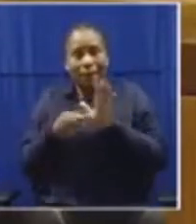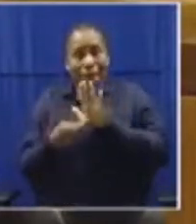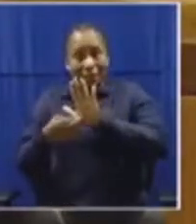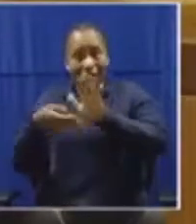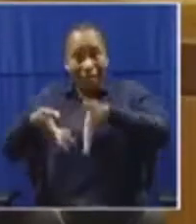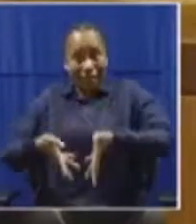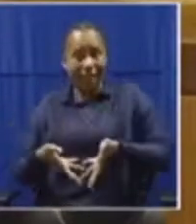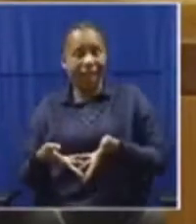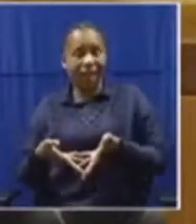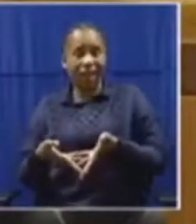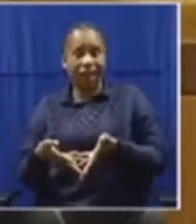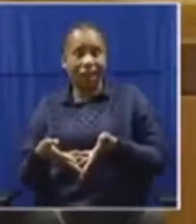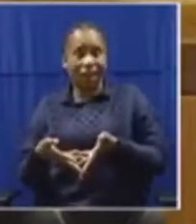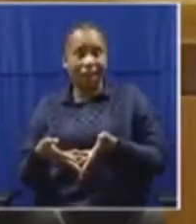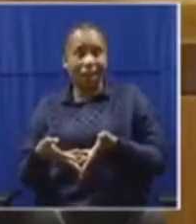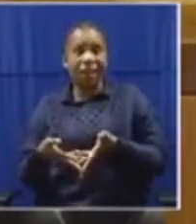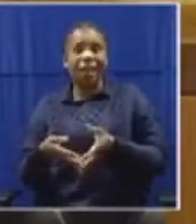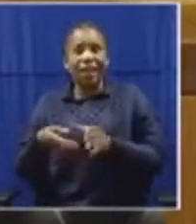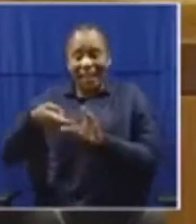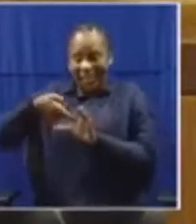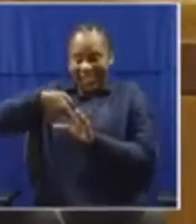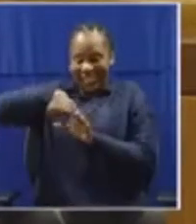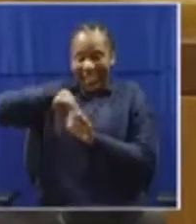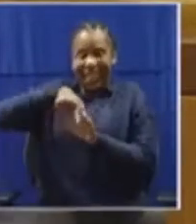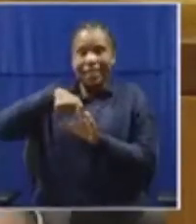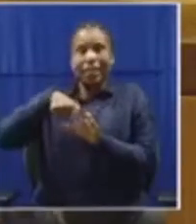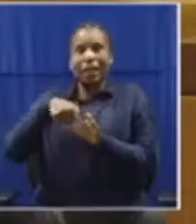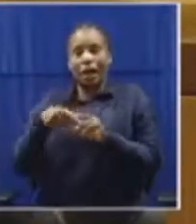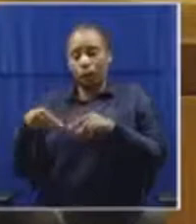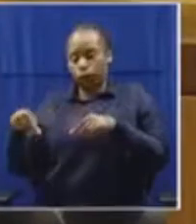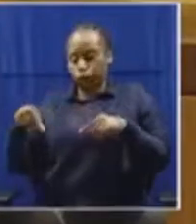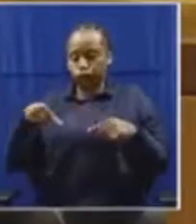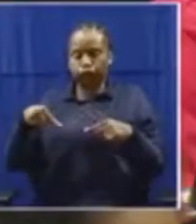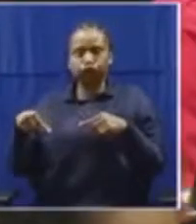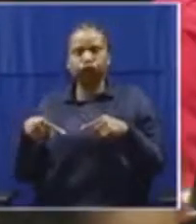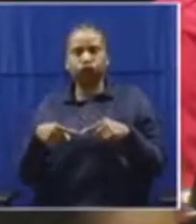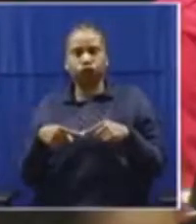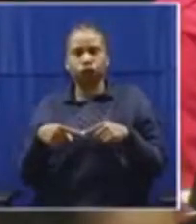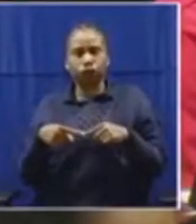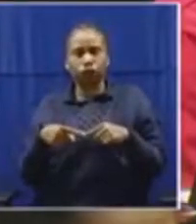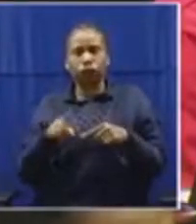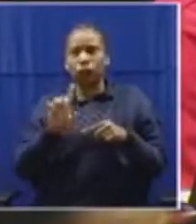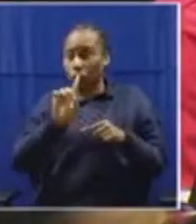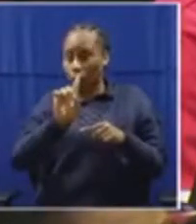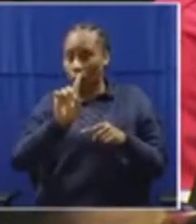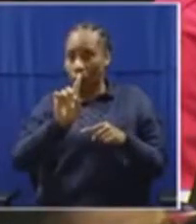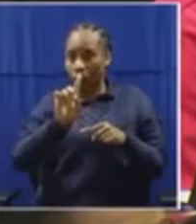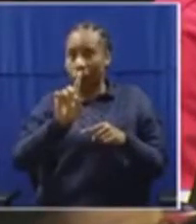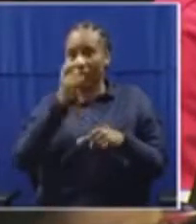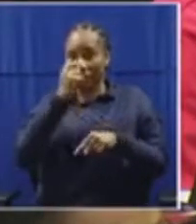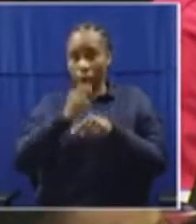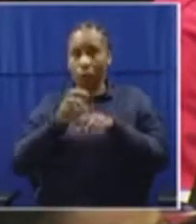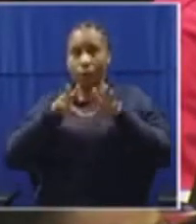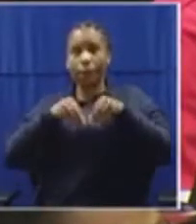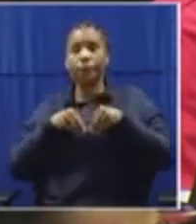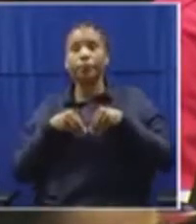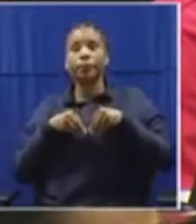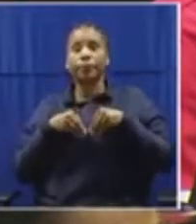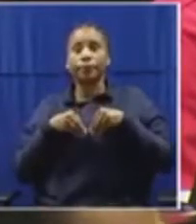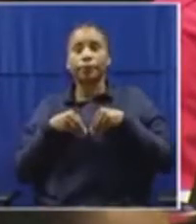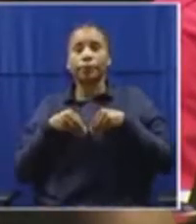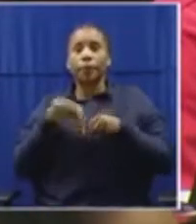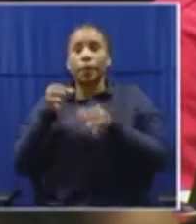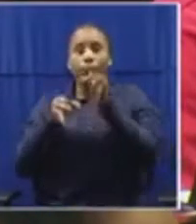That there are internal contests because let's take it, let's accept it. In political